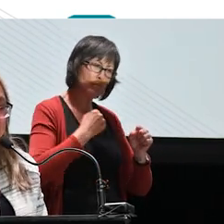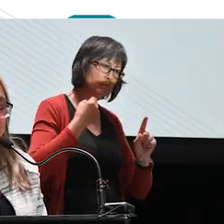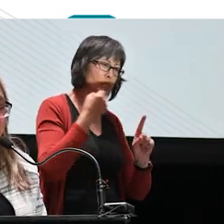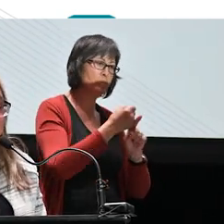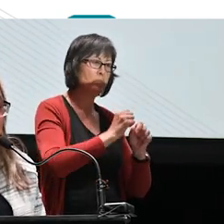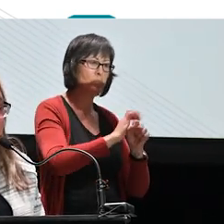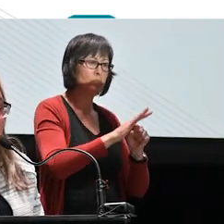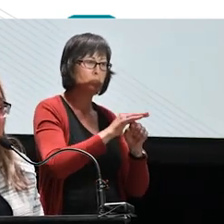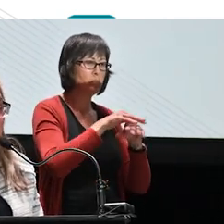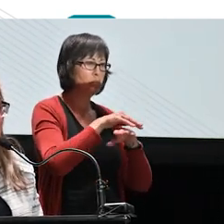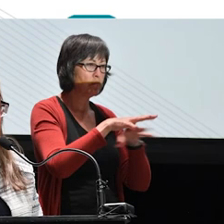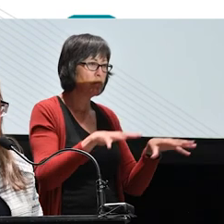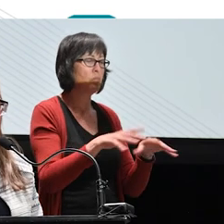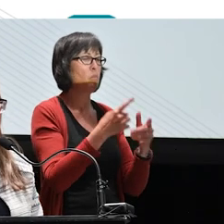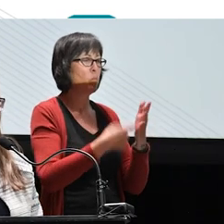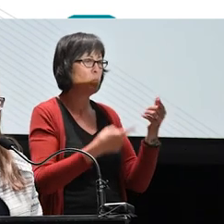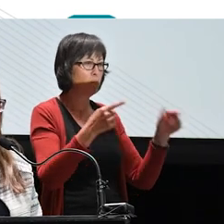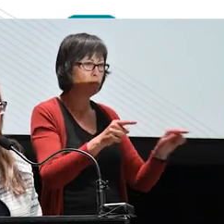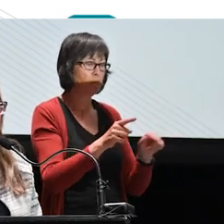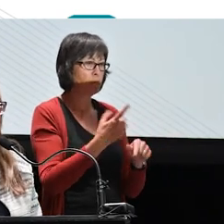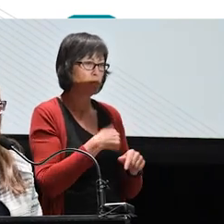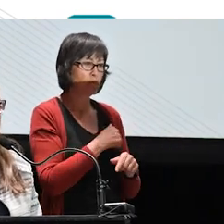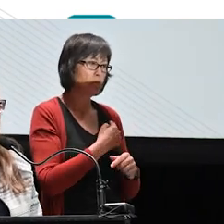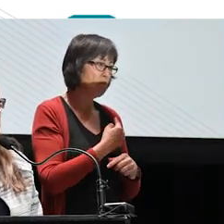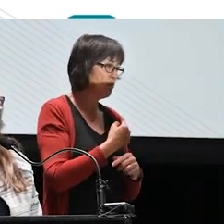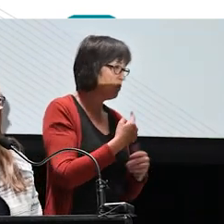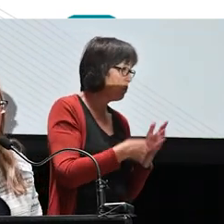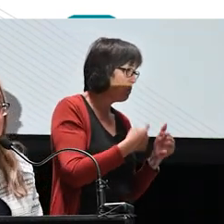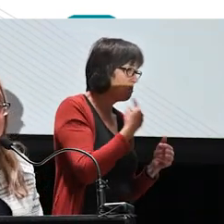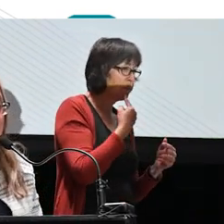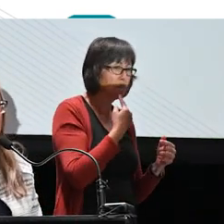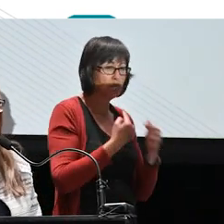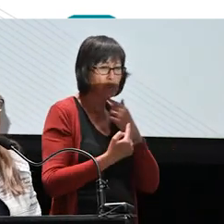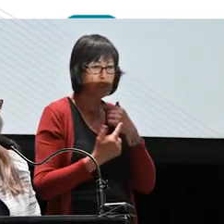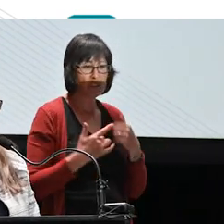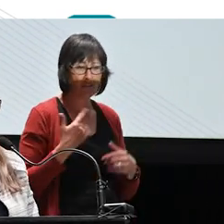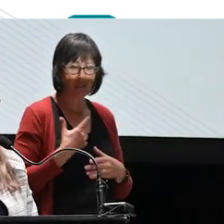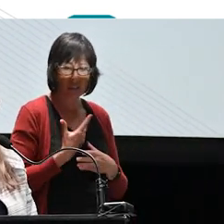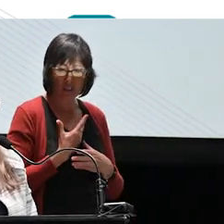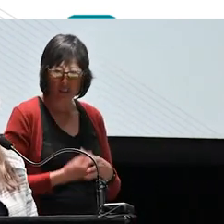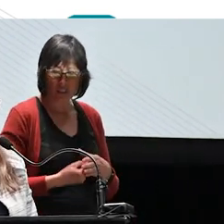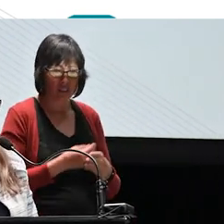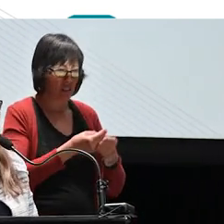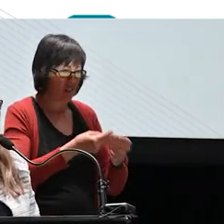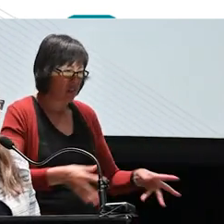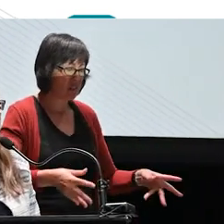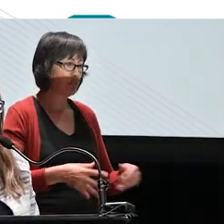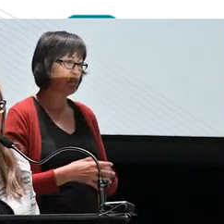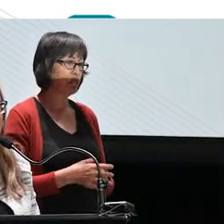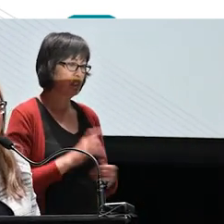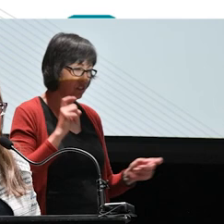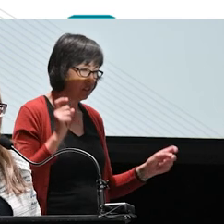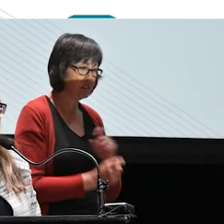have happened to all of us, and all the things that we miss, and the loss of all kinds of things, and the degree of change and